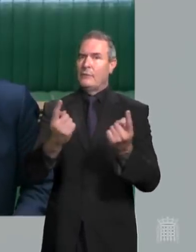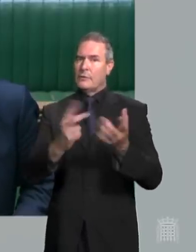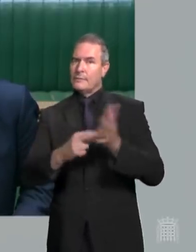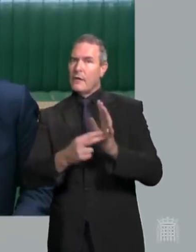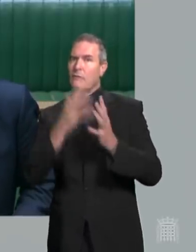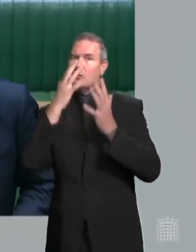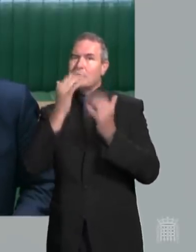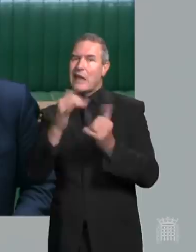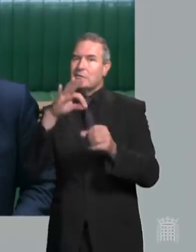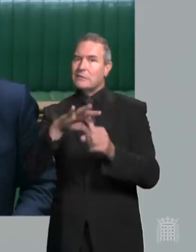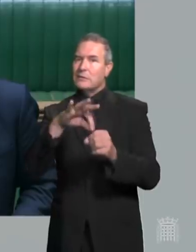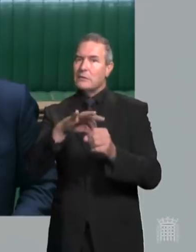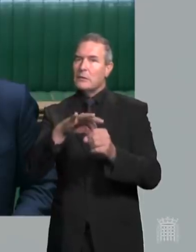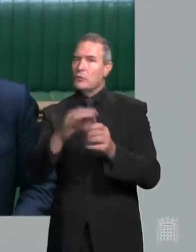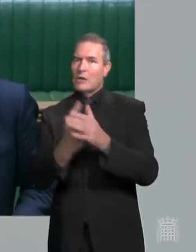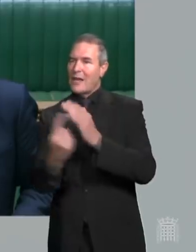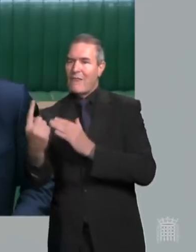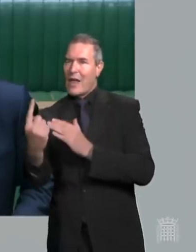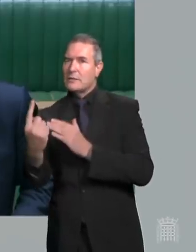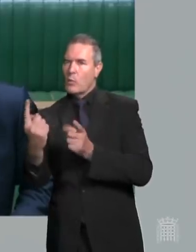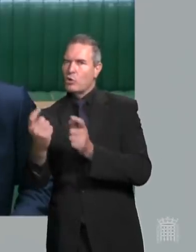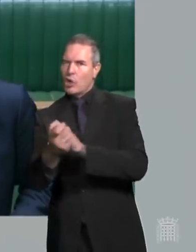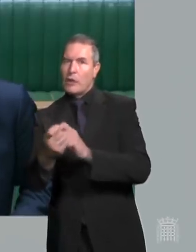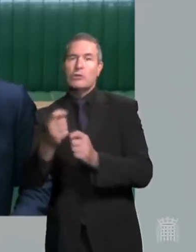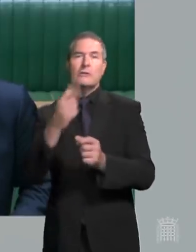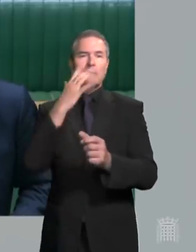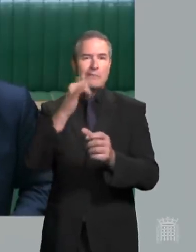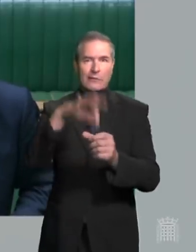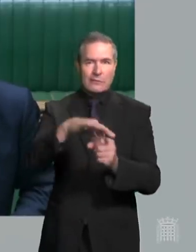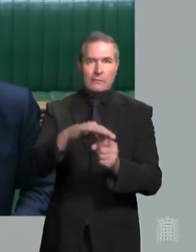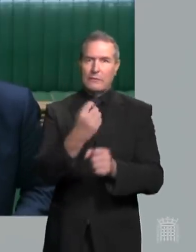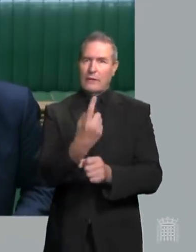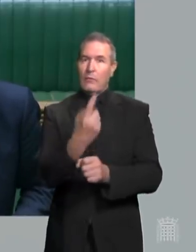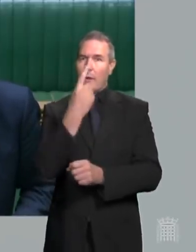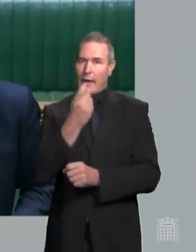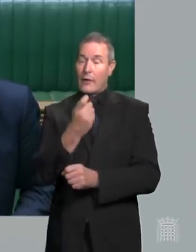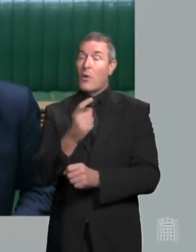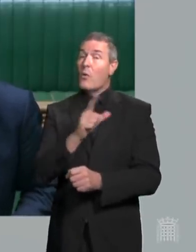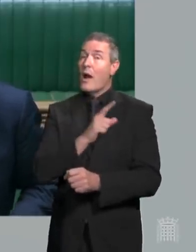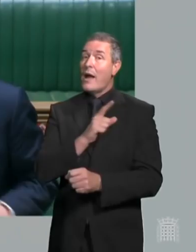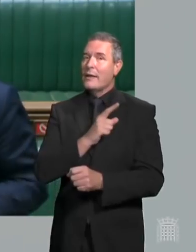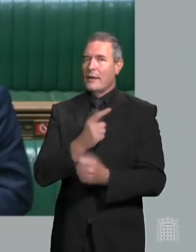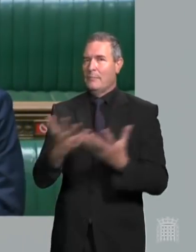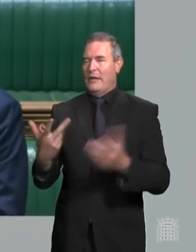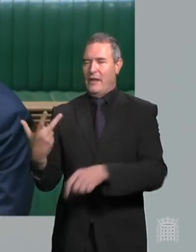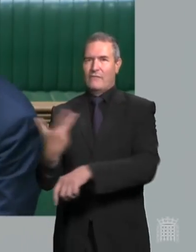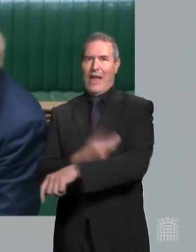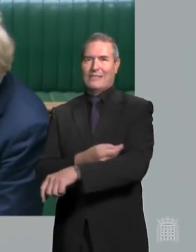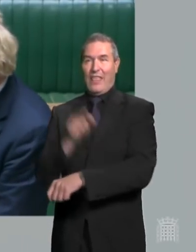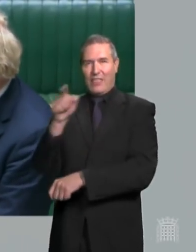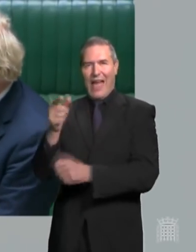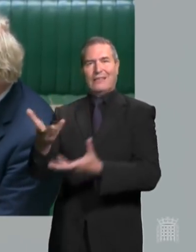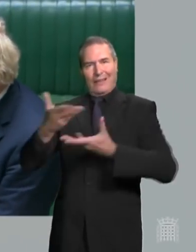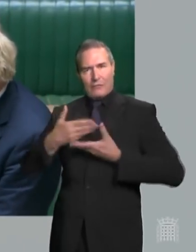testing rather than self-isolation. And we can do that. We can do that because of the massive rollout of the vaccine programme.